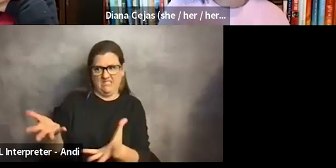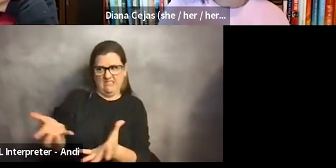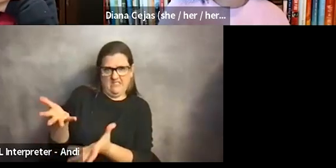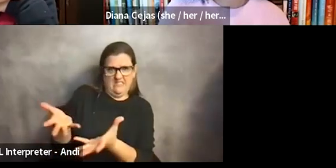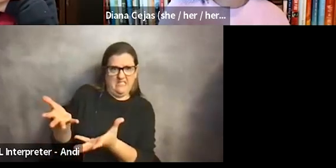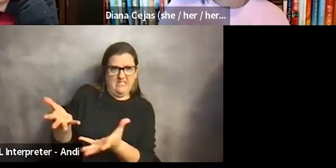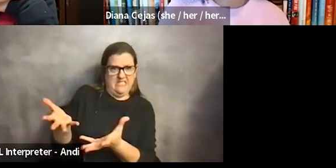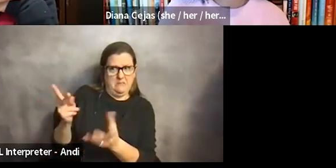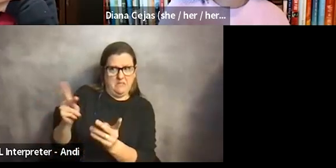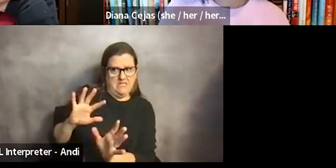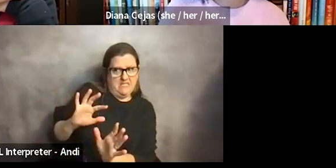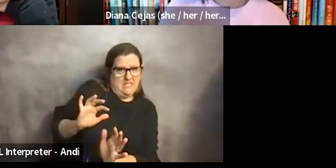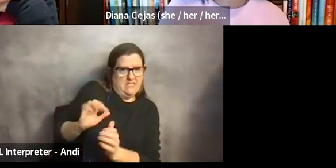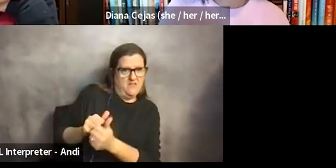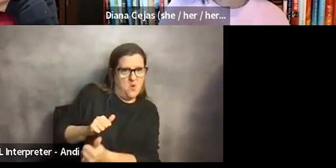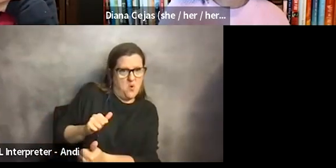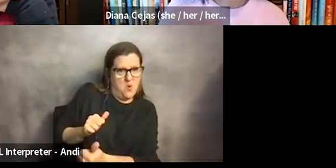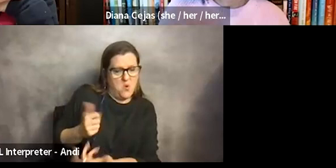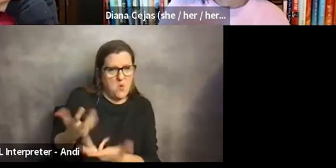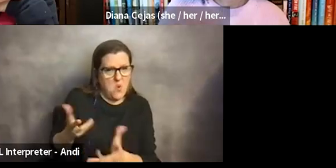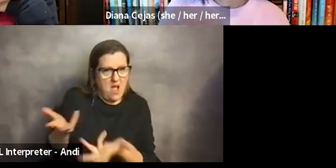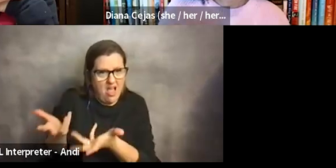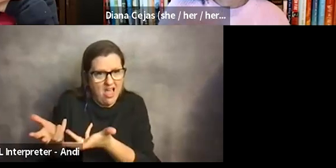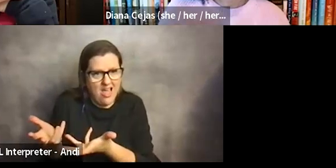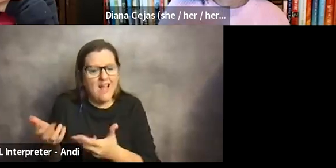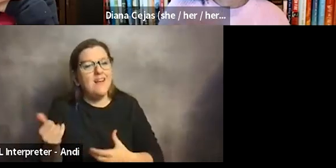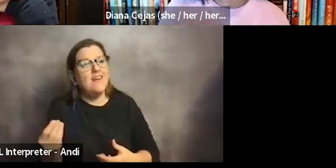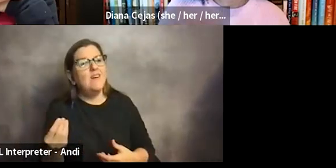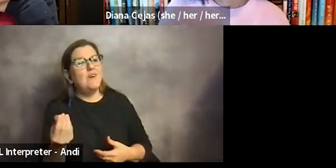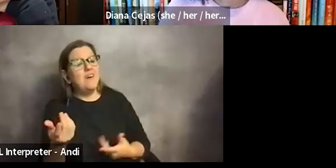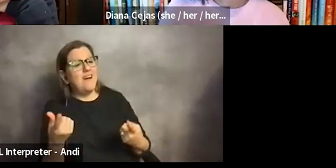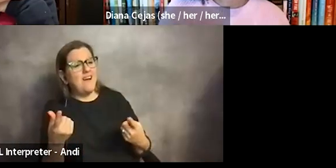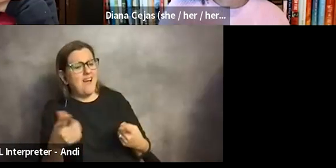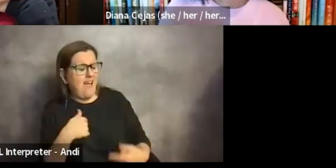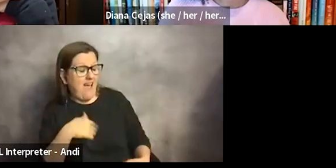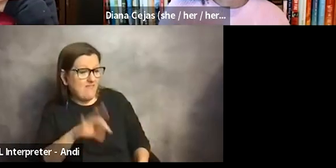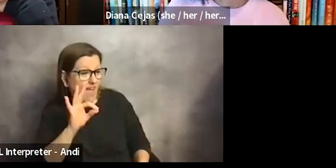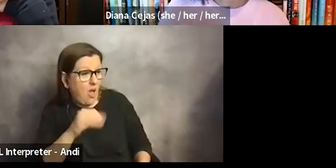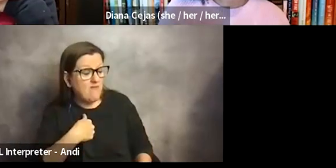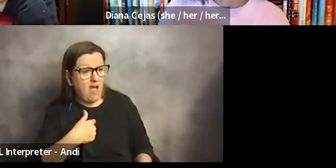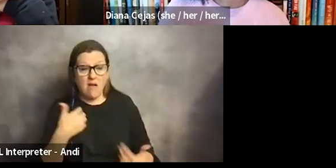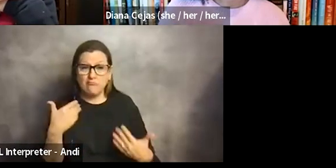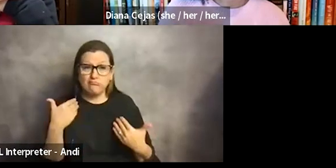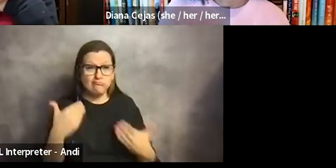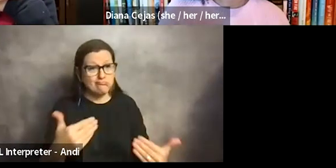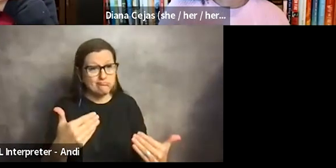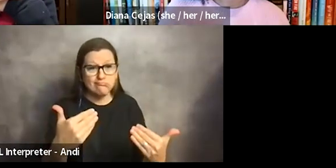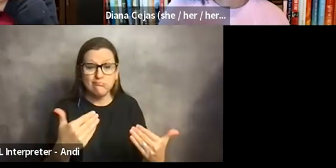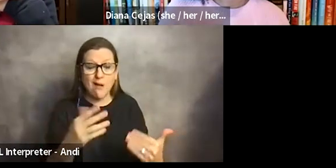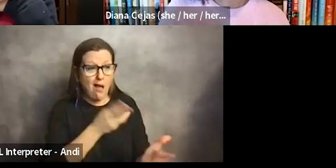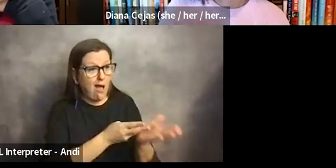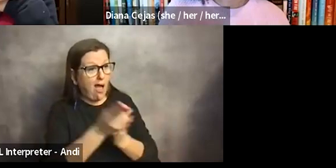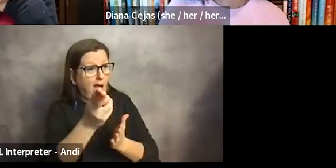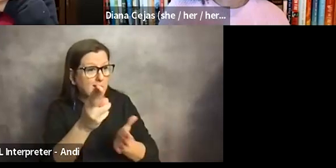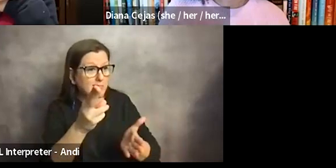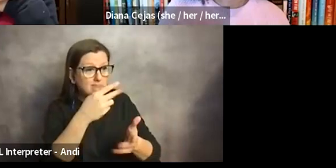deal with the unknown. And what I've found is that if I'm upfront and honest and discuss, I'm